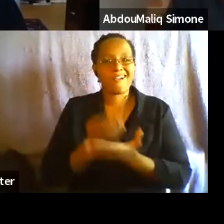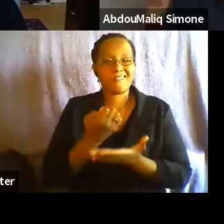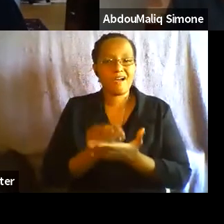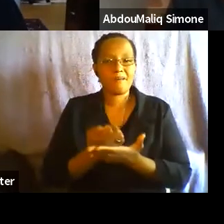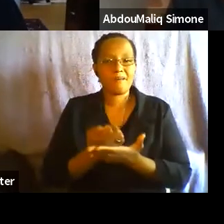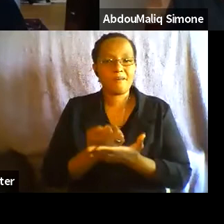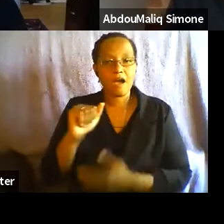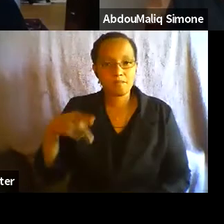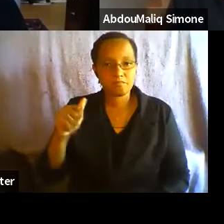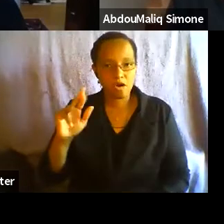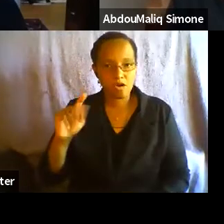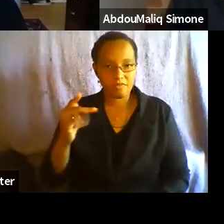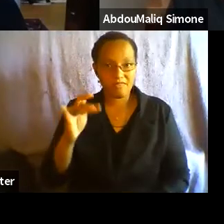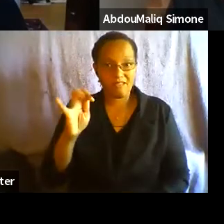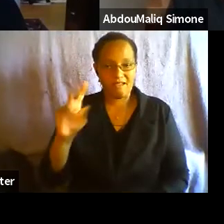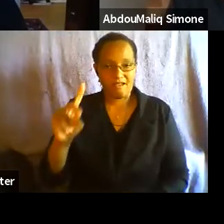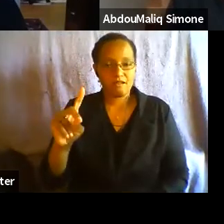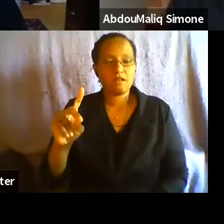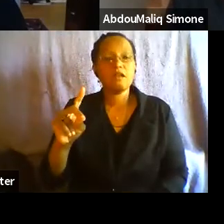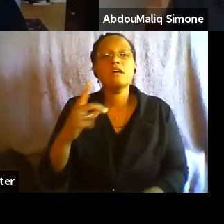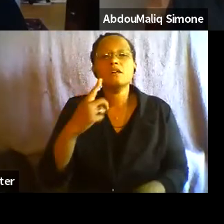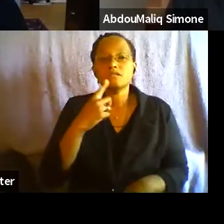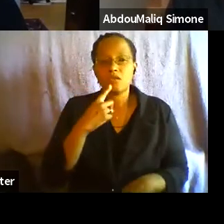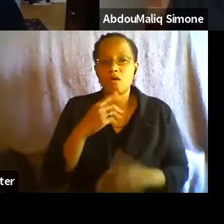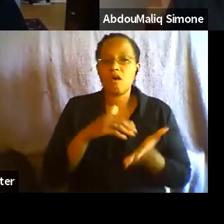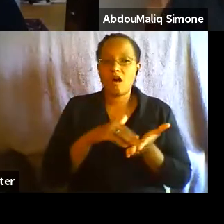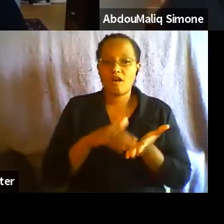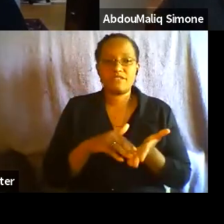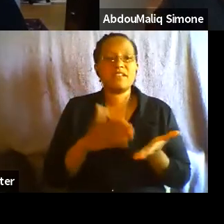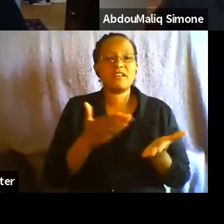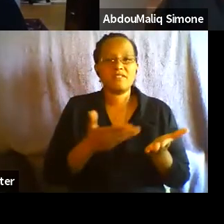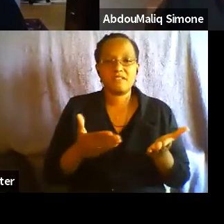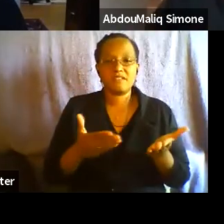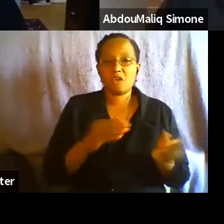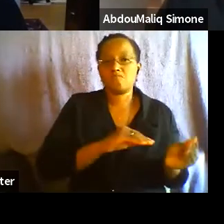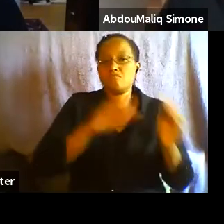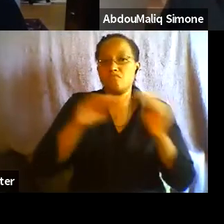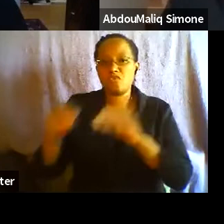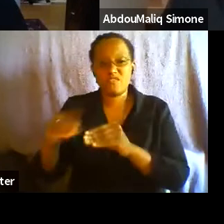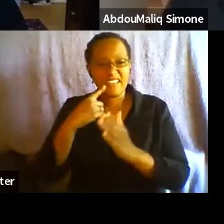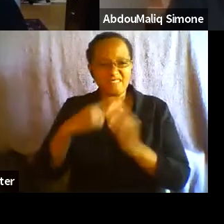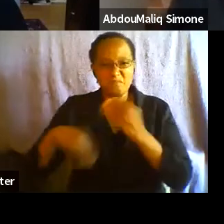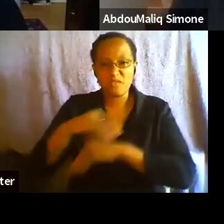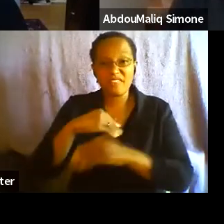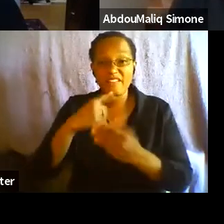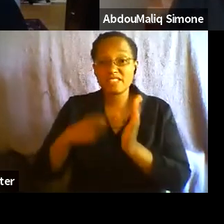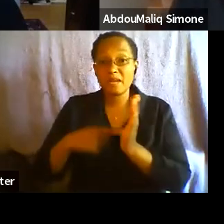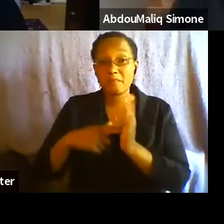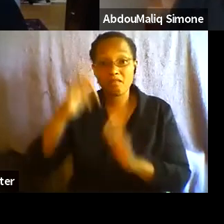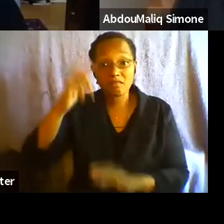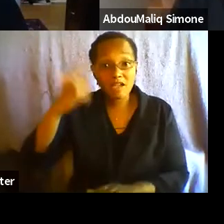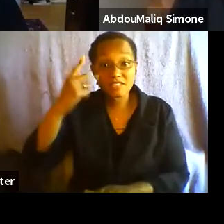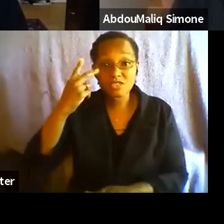certain locations and then move. Most of the time in metropolitan cities like London, we experience the end commodity